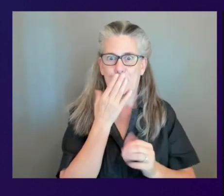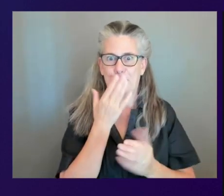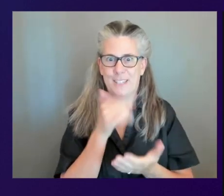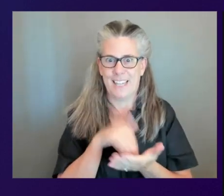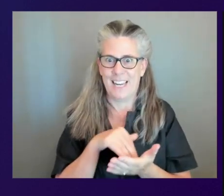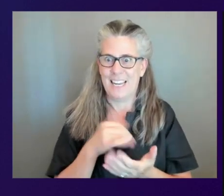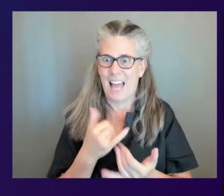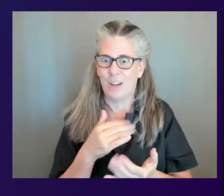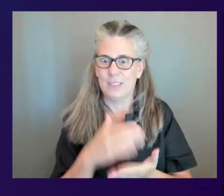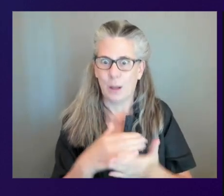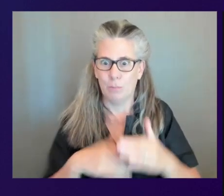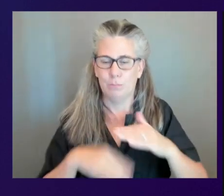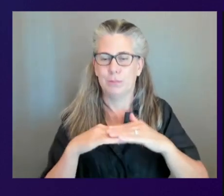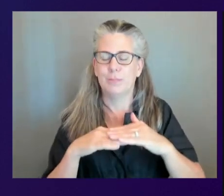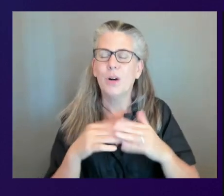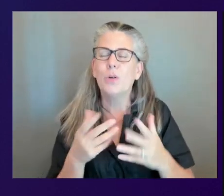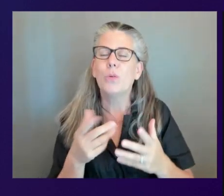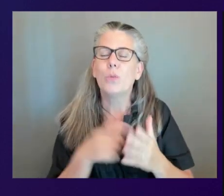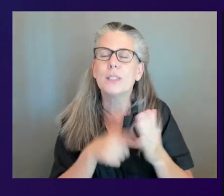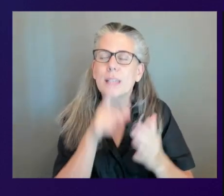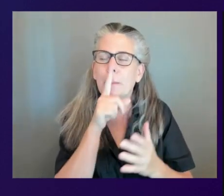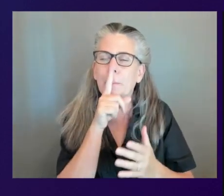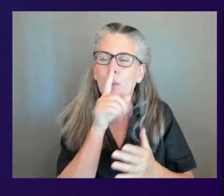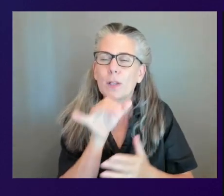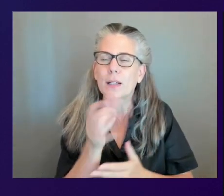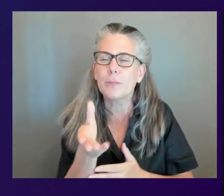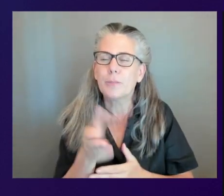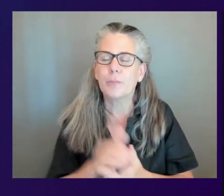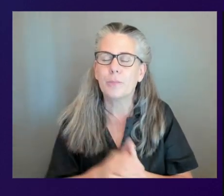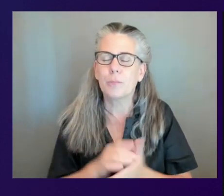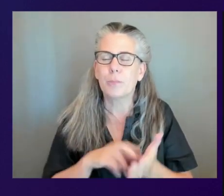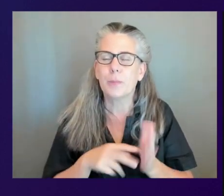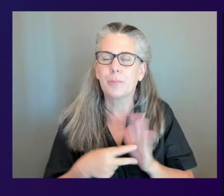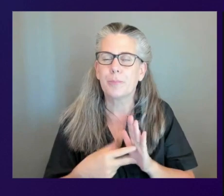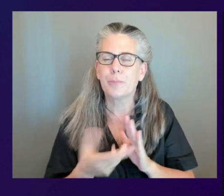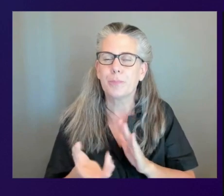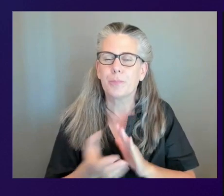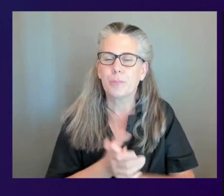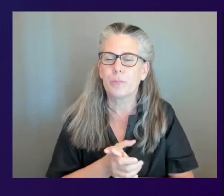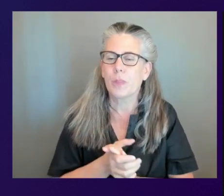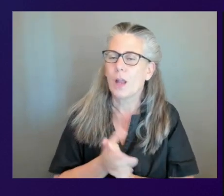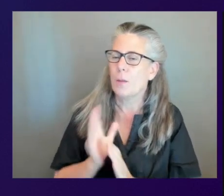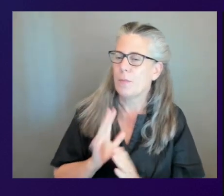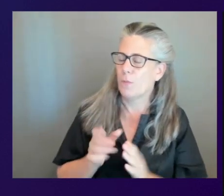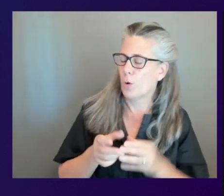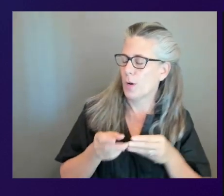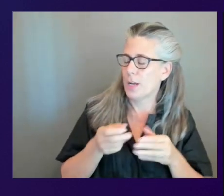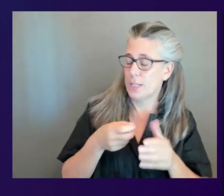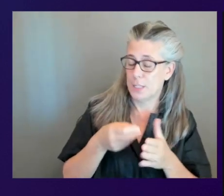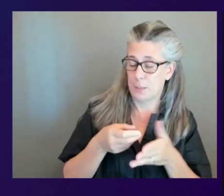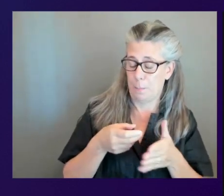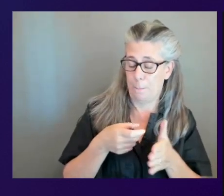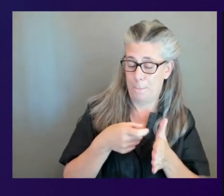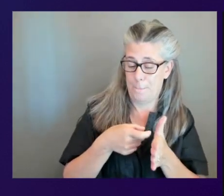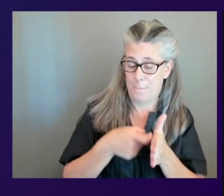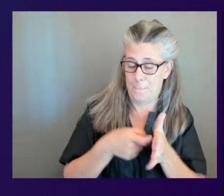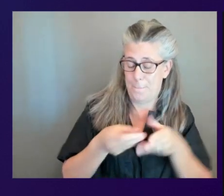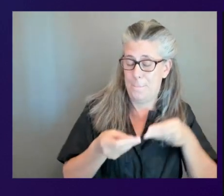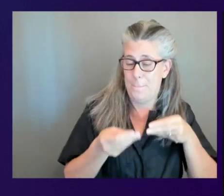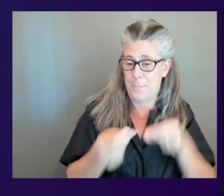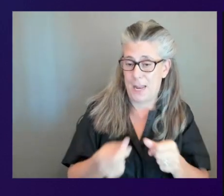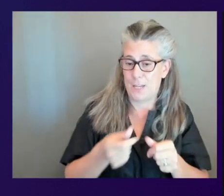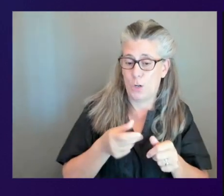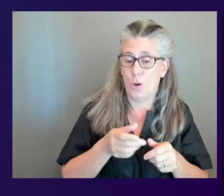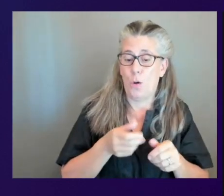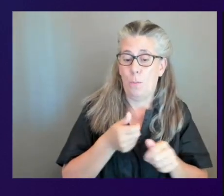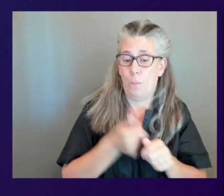stacked what are we looking at here yeah yeah so now we're looking at spend per region so before we were looking at spend per account now we've broken it down per